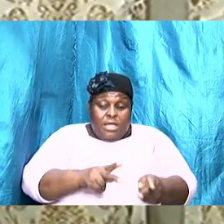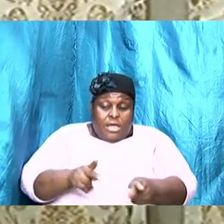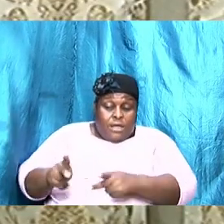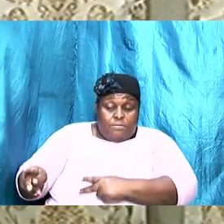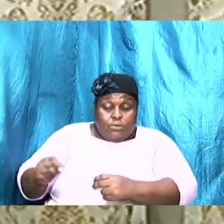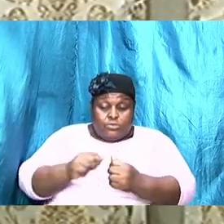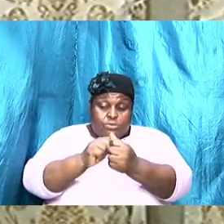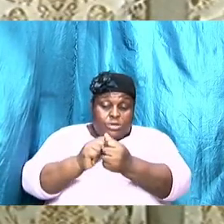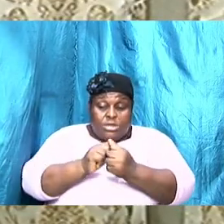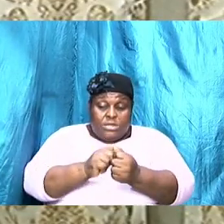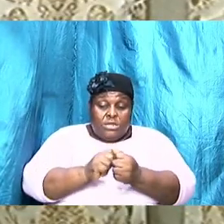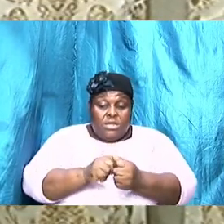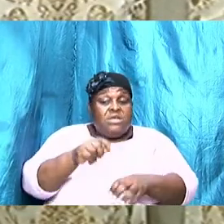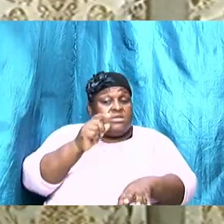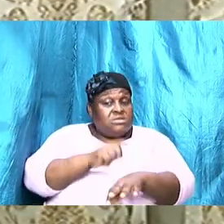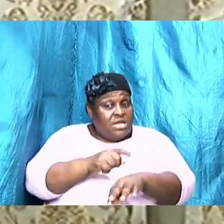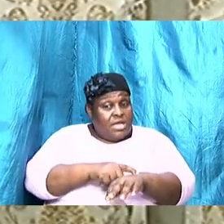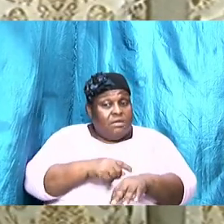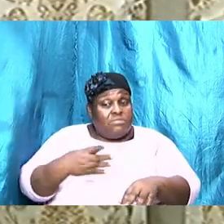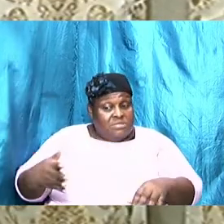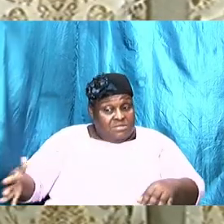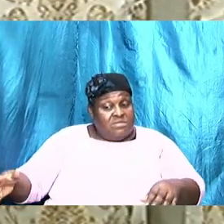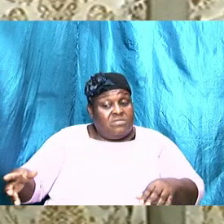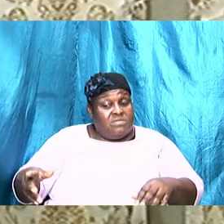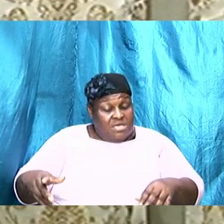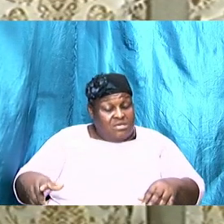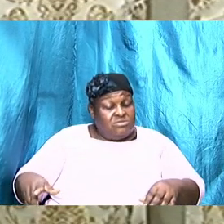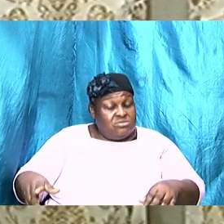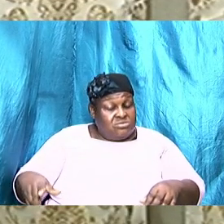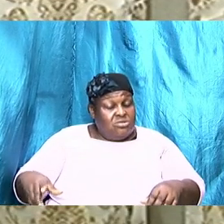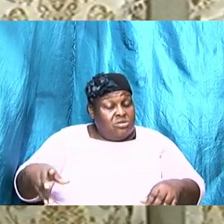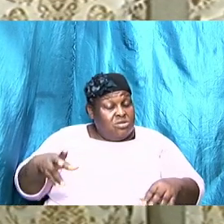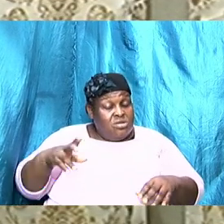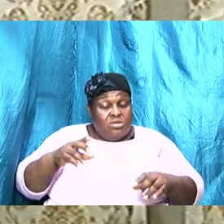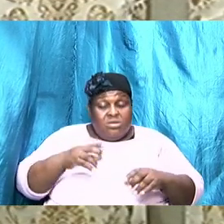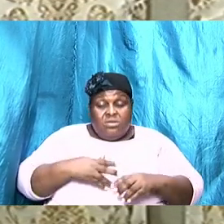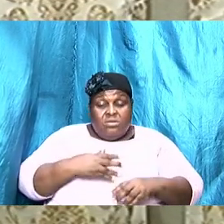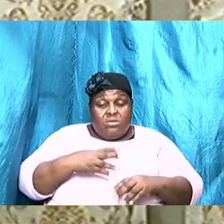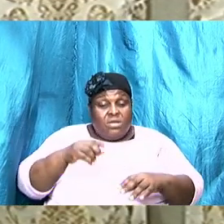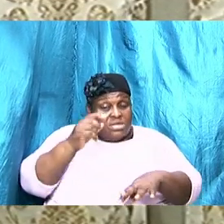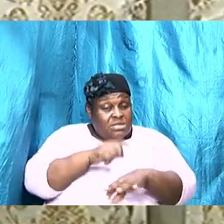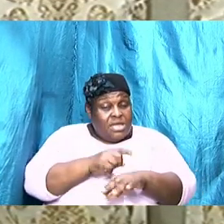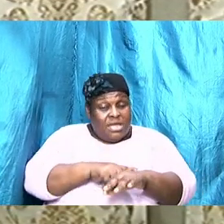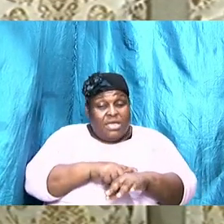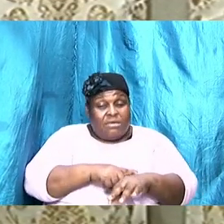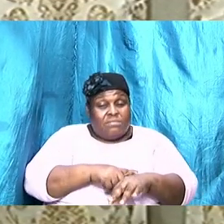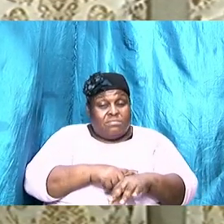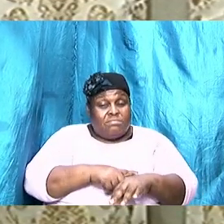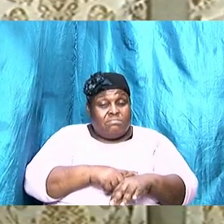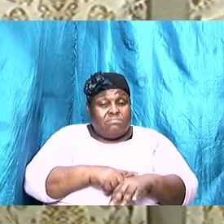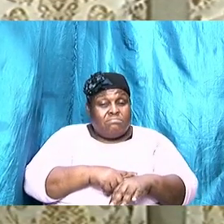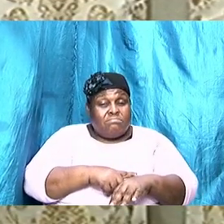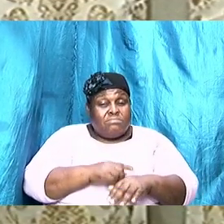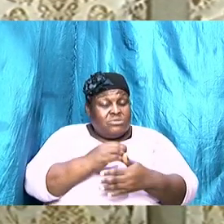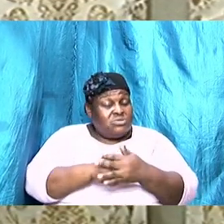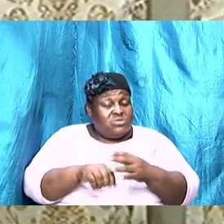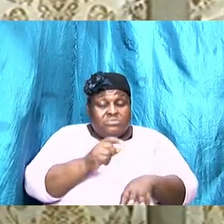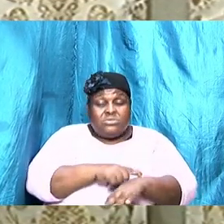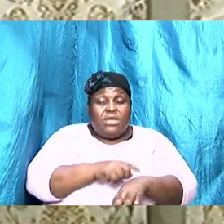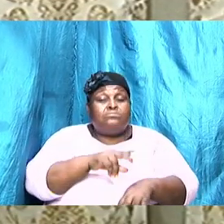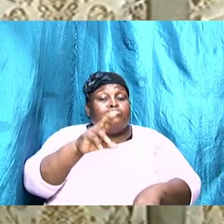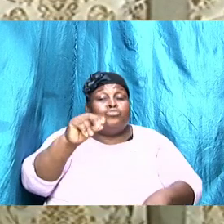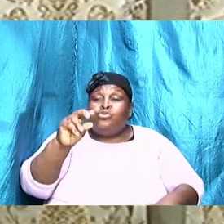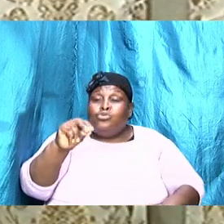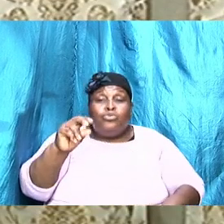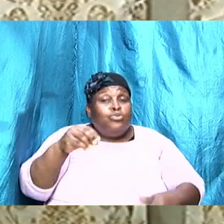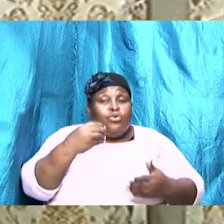times when things are low don't misunderstand and misquote the scripture so